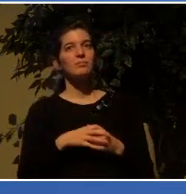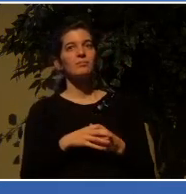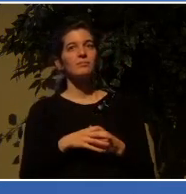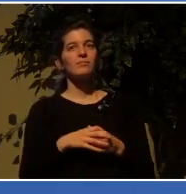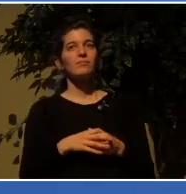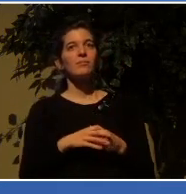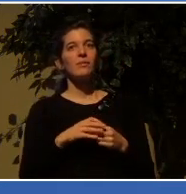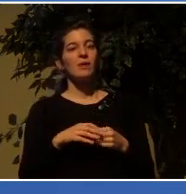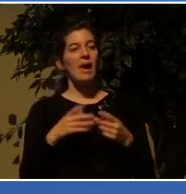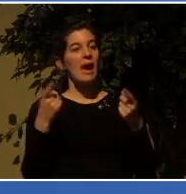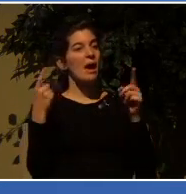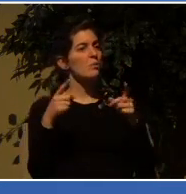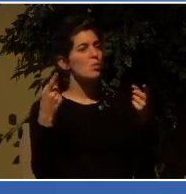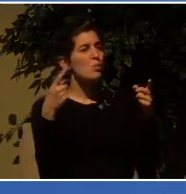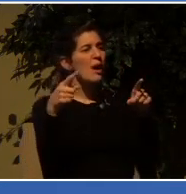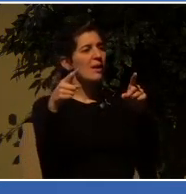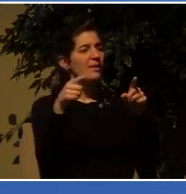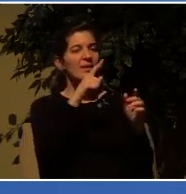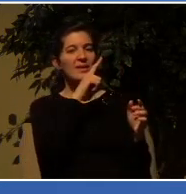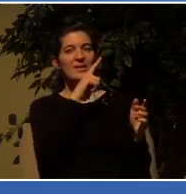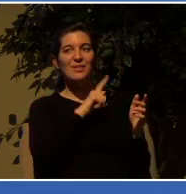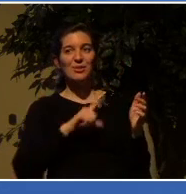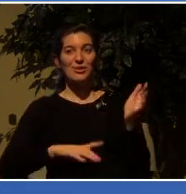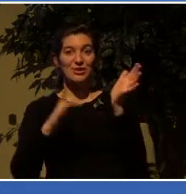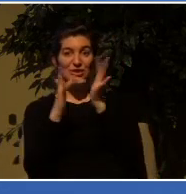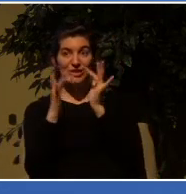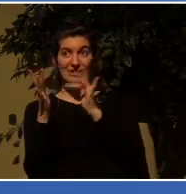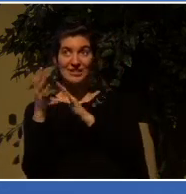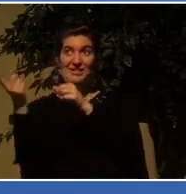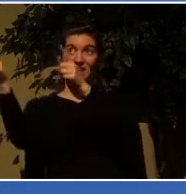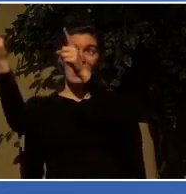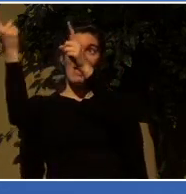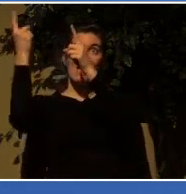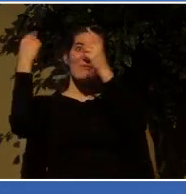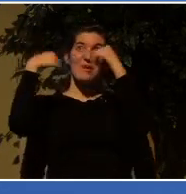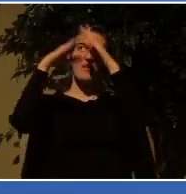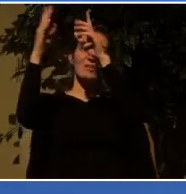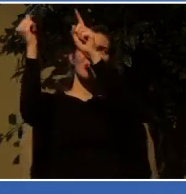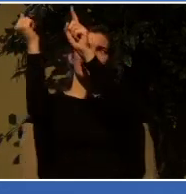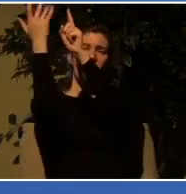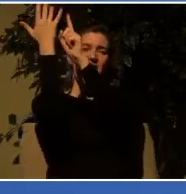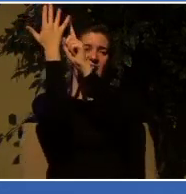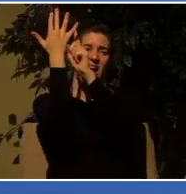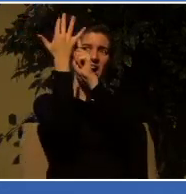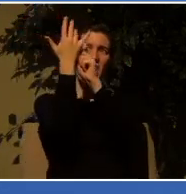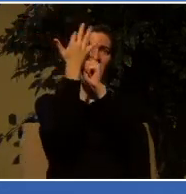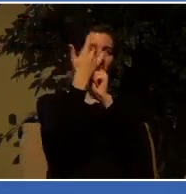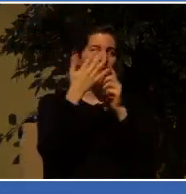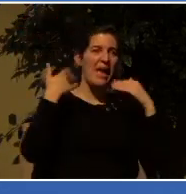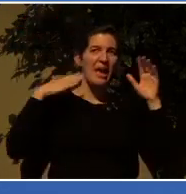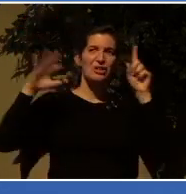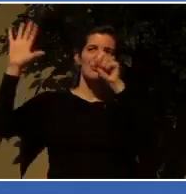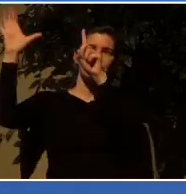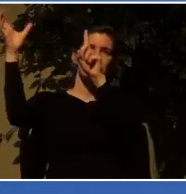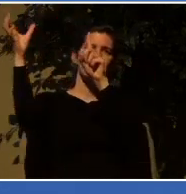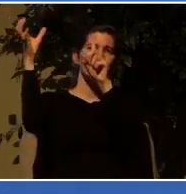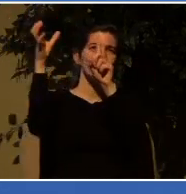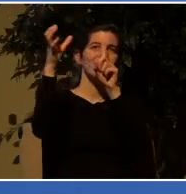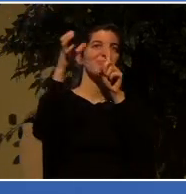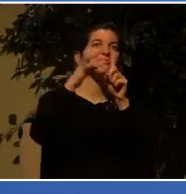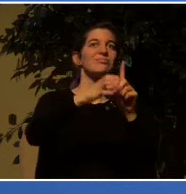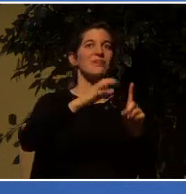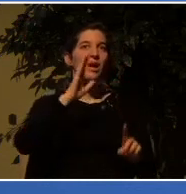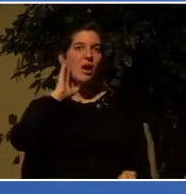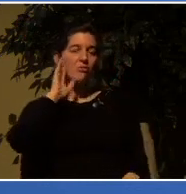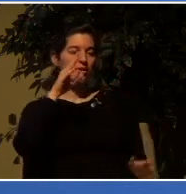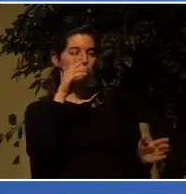revealed from heaven in blazing fire with his powerful angels he will punish those who do not know God and do not